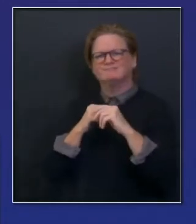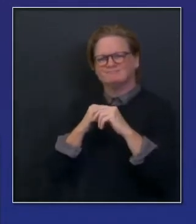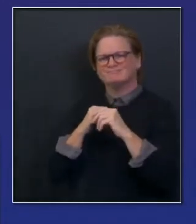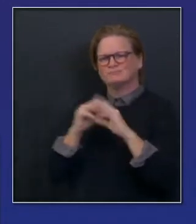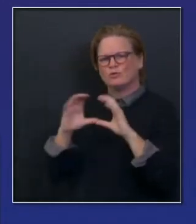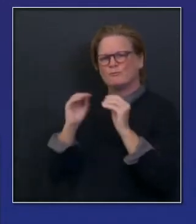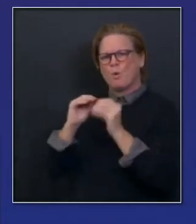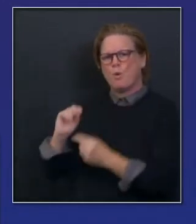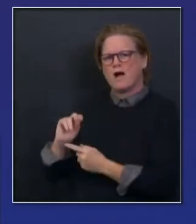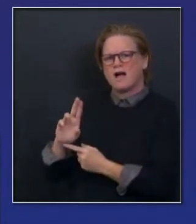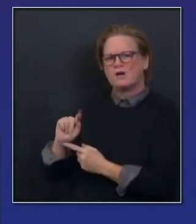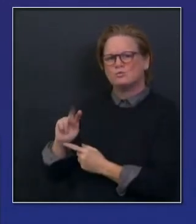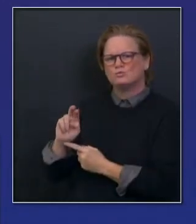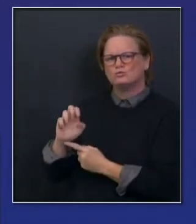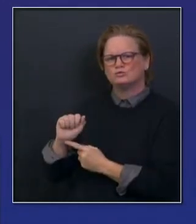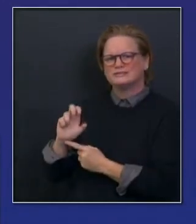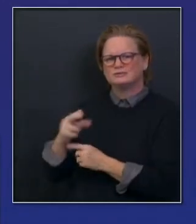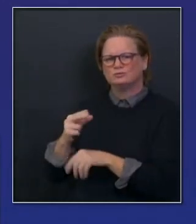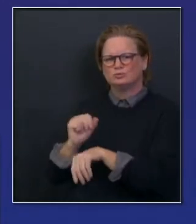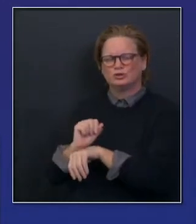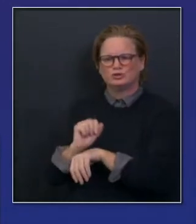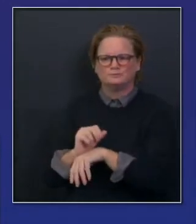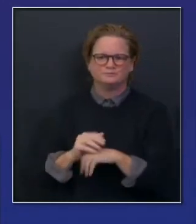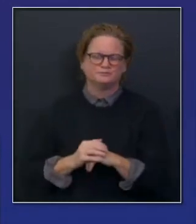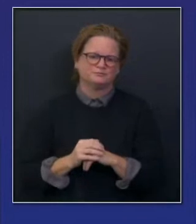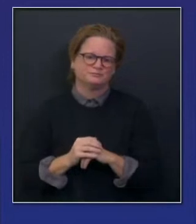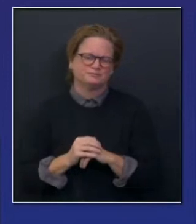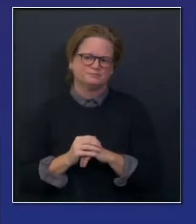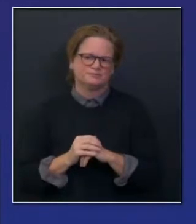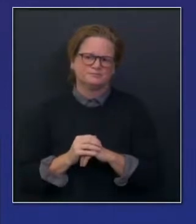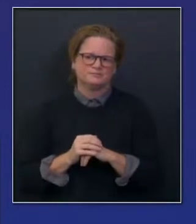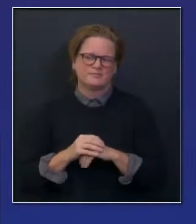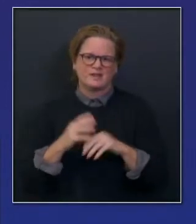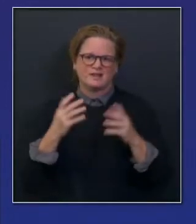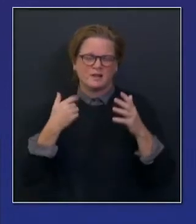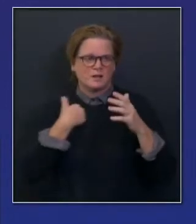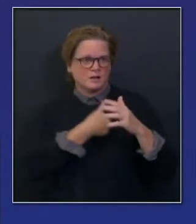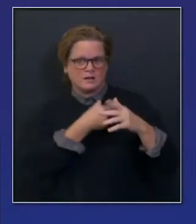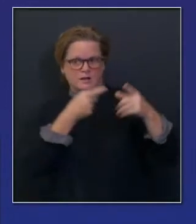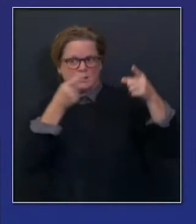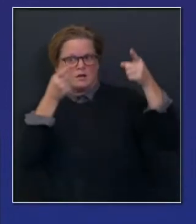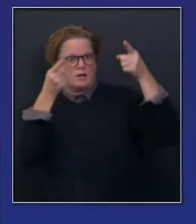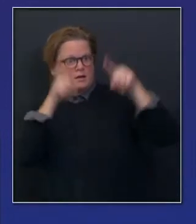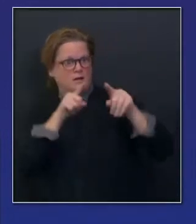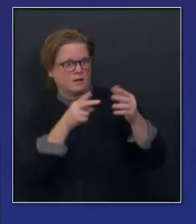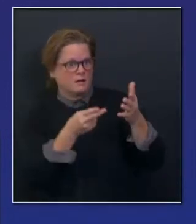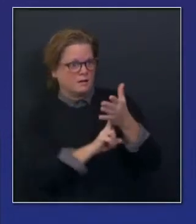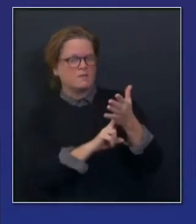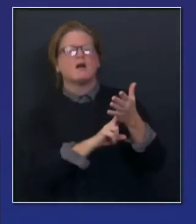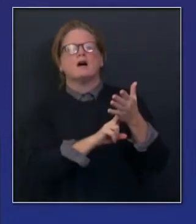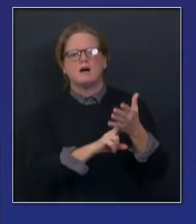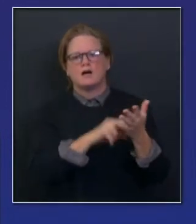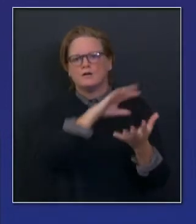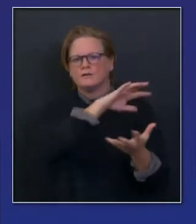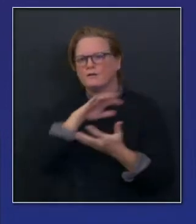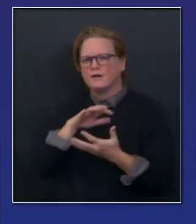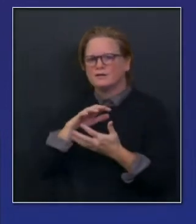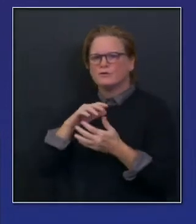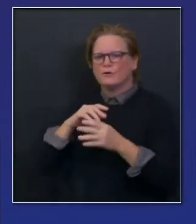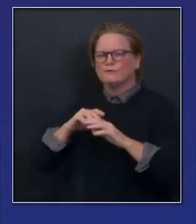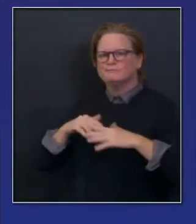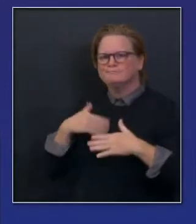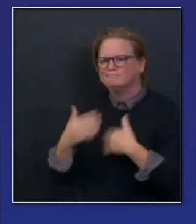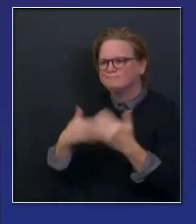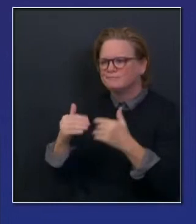out of Congress and a possibility of a deal that can help advance this cause. There's national education efforts that have been delayed